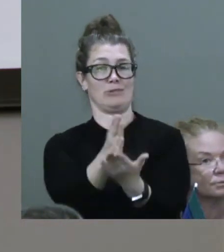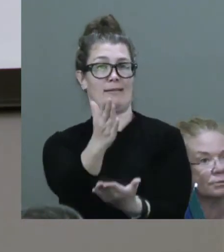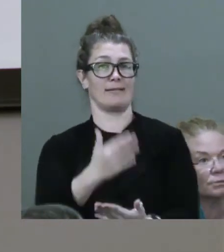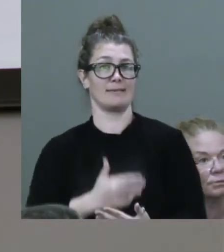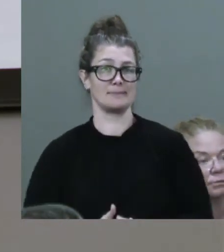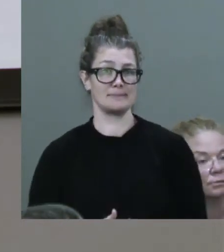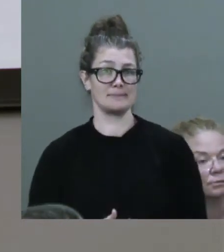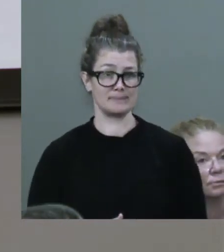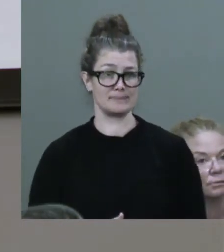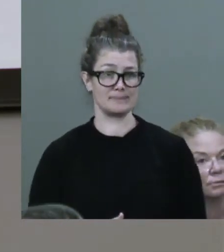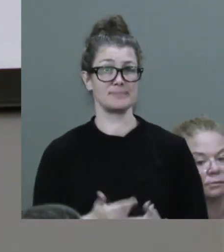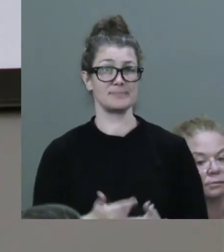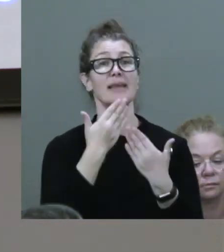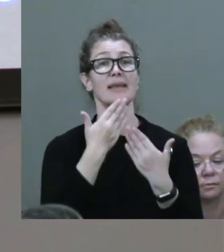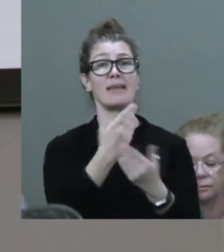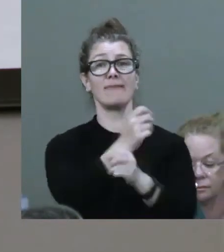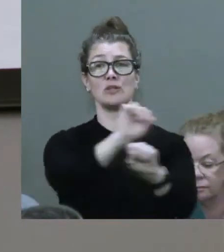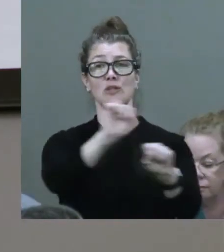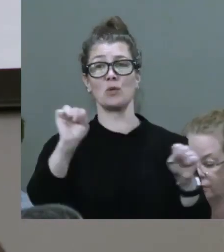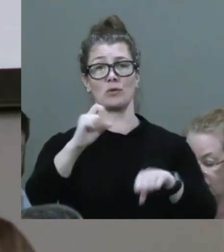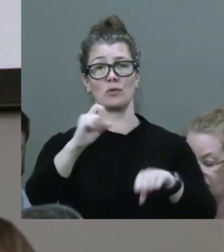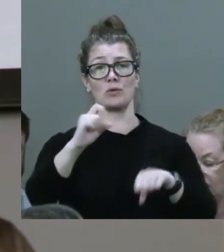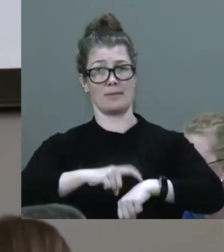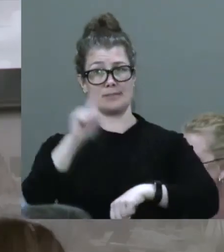Thank you so much for your time.